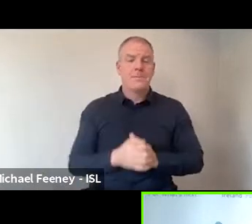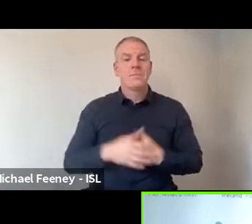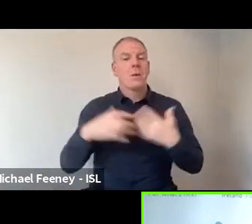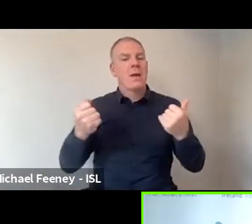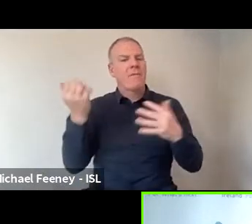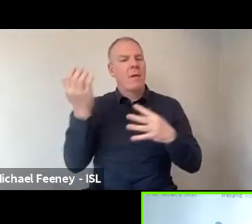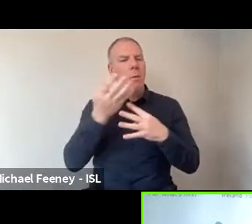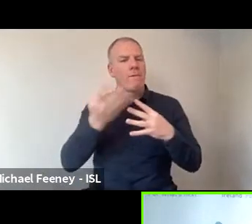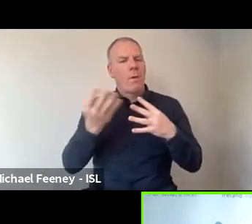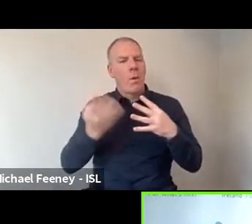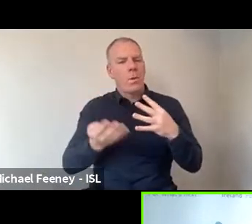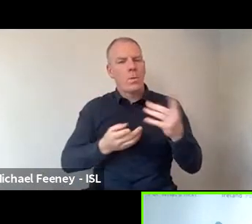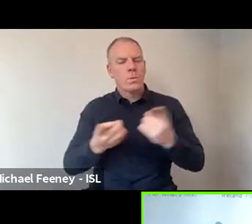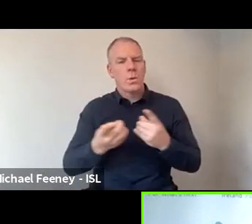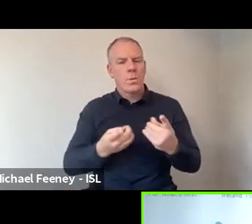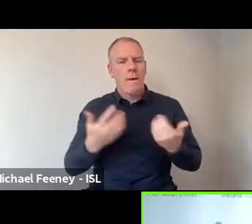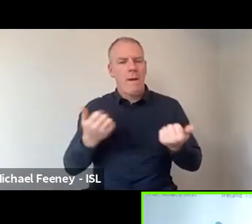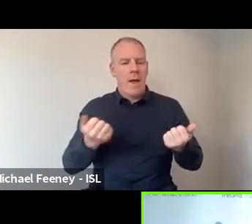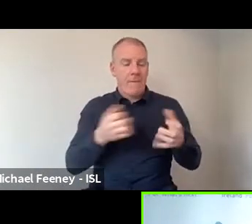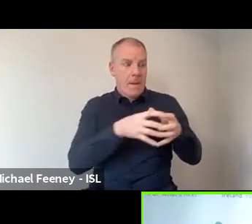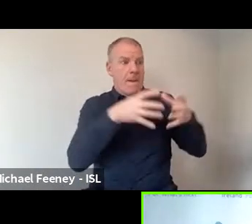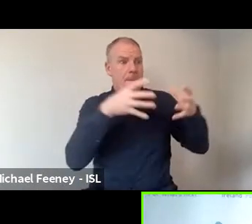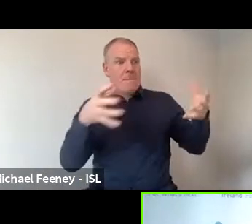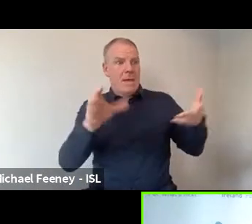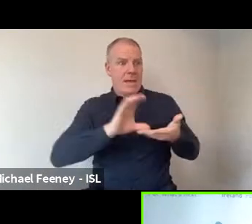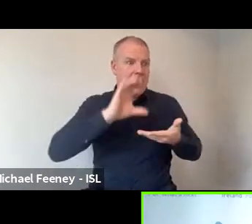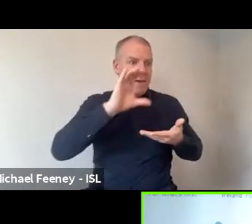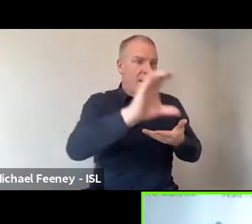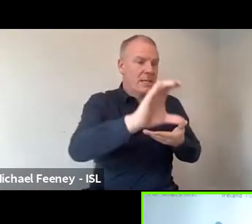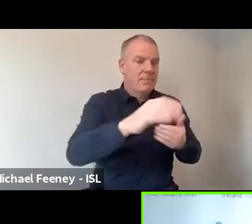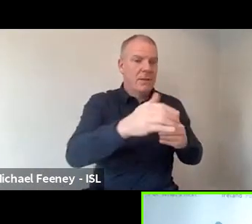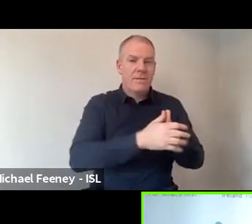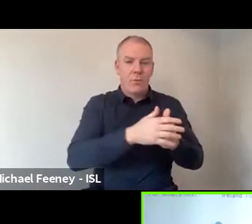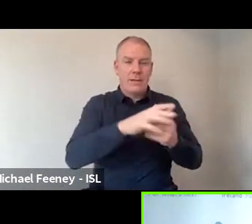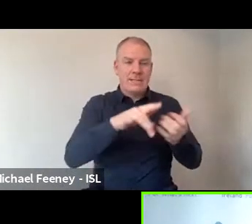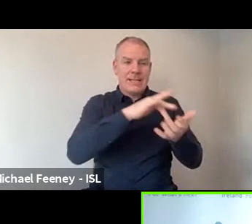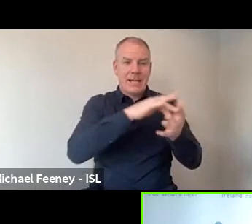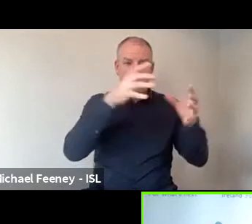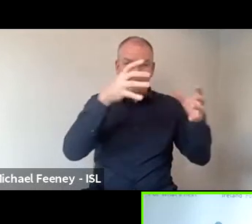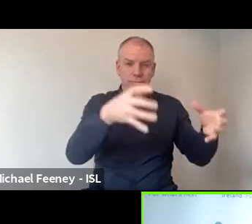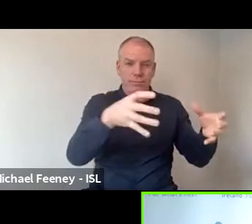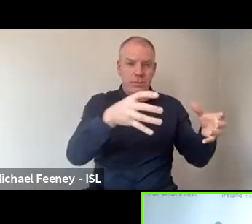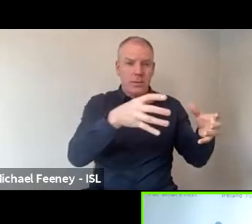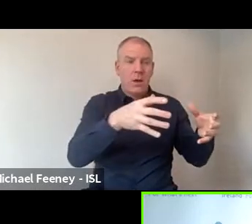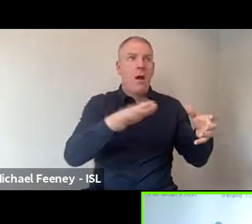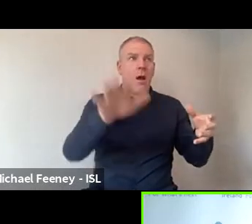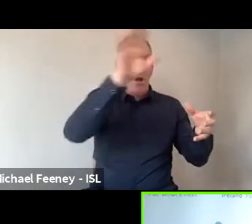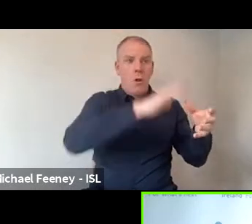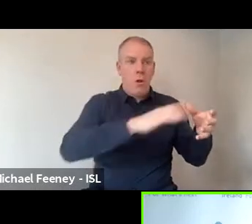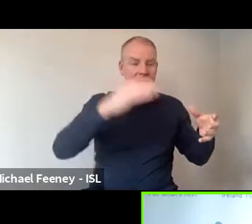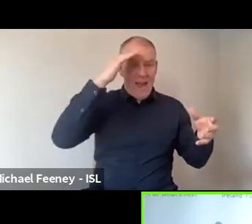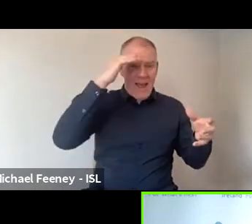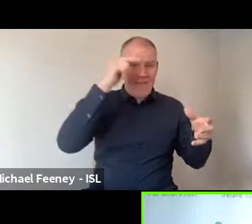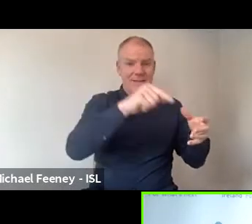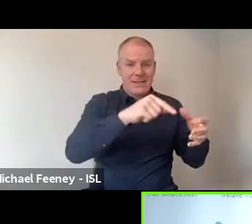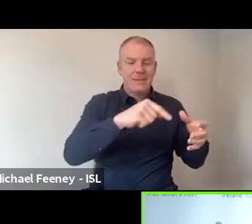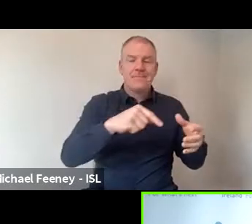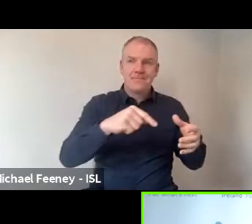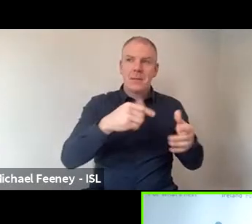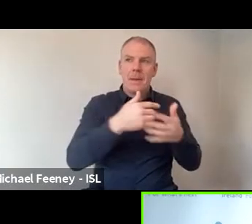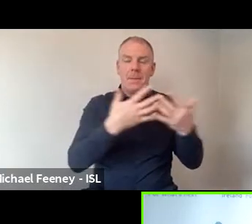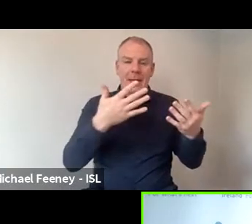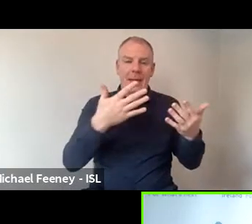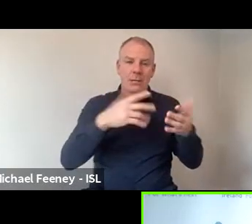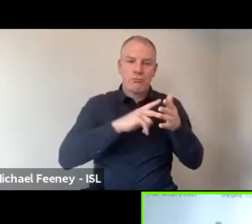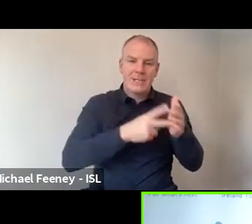approach. So we have some very large investments in big centers that sit across Ireland. And those are in key strategic